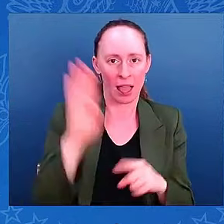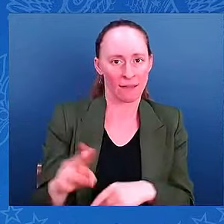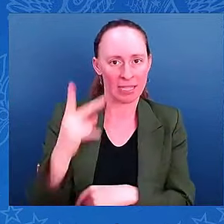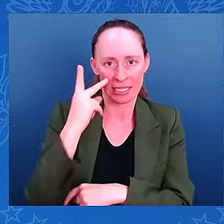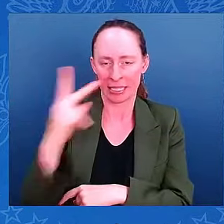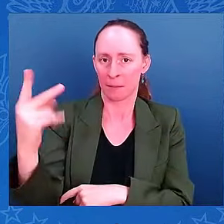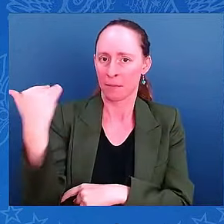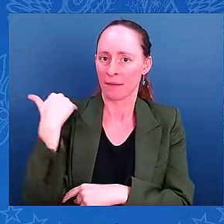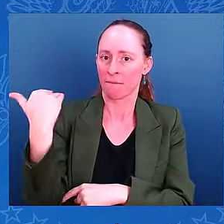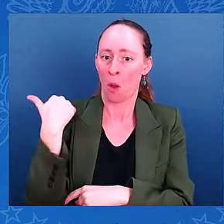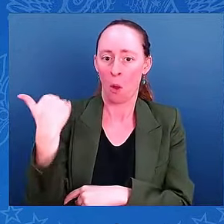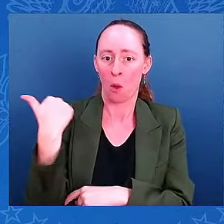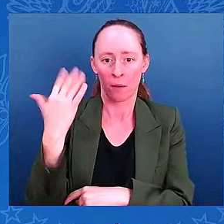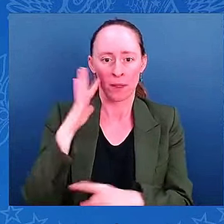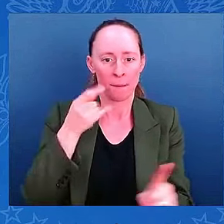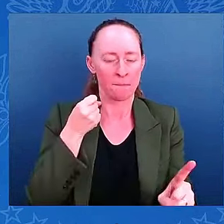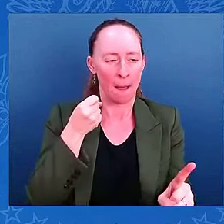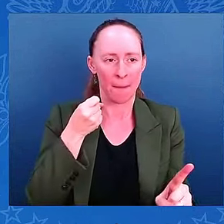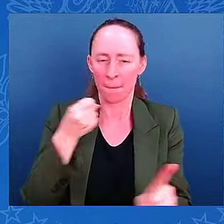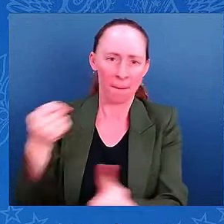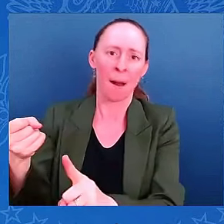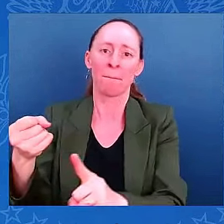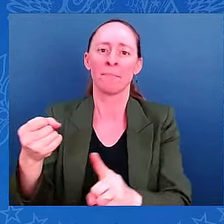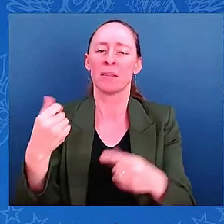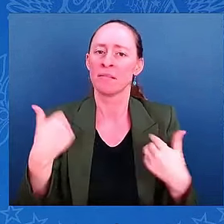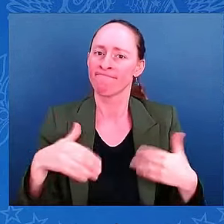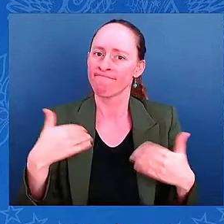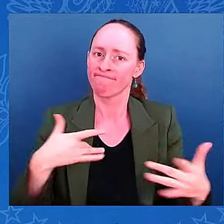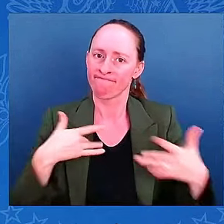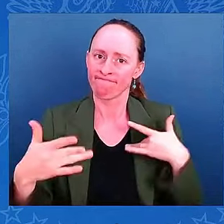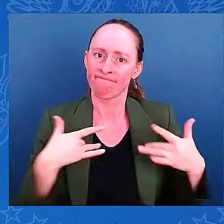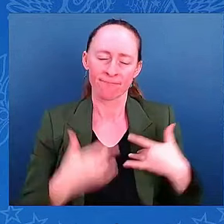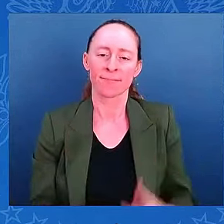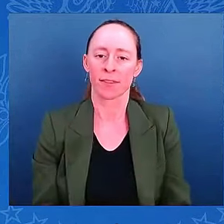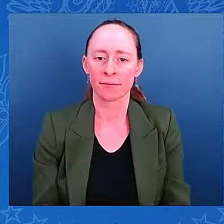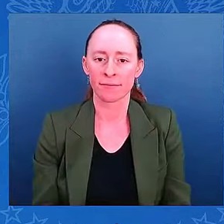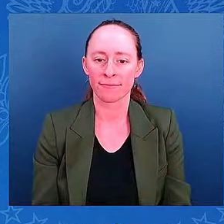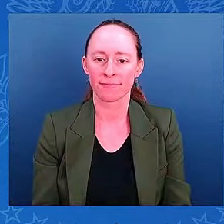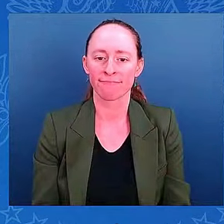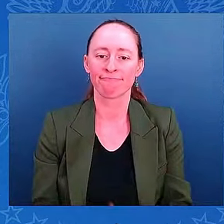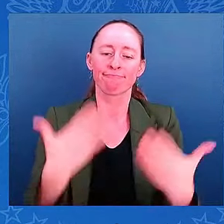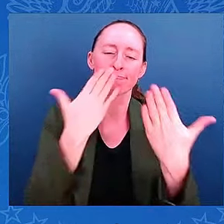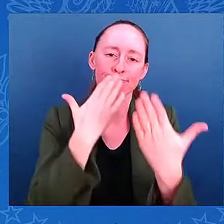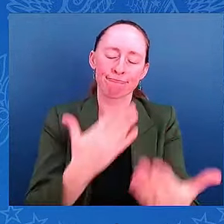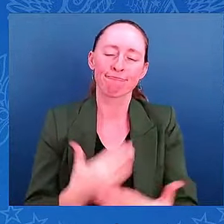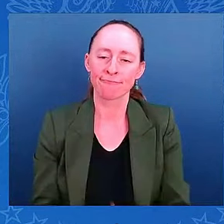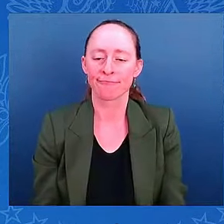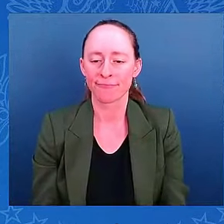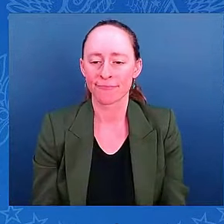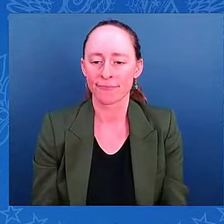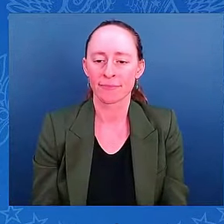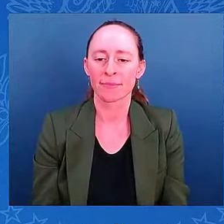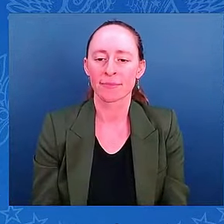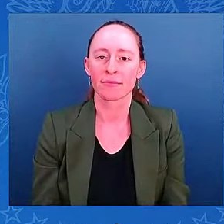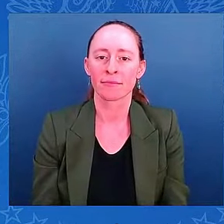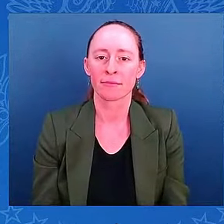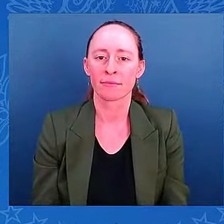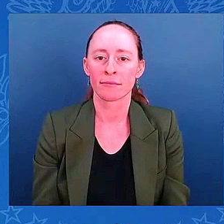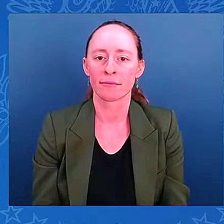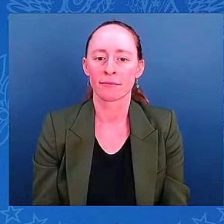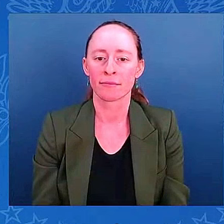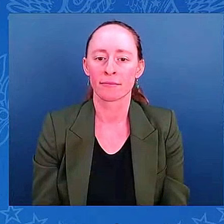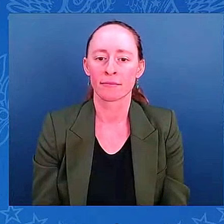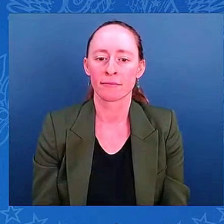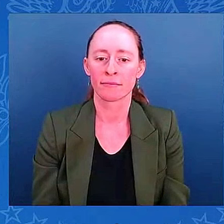Well, thank you very much. Administrator Criswell. Yes, ma'am. Are we concerned about any misinformation